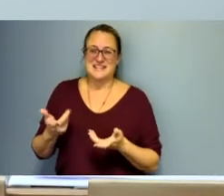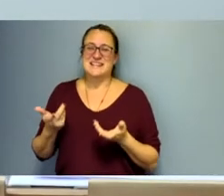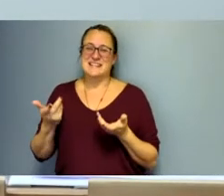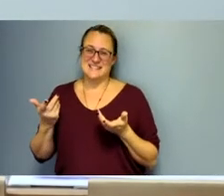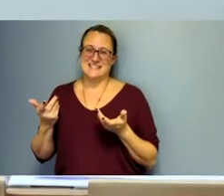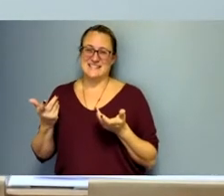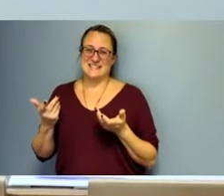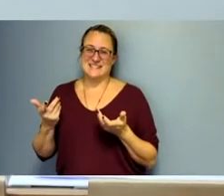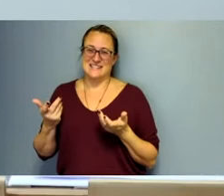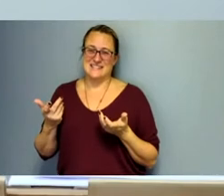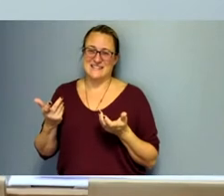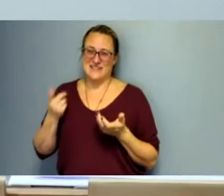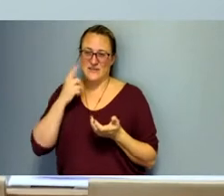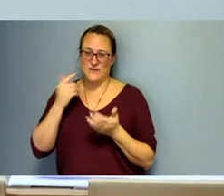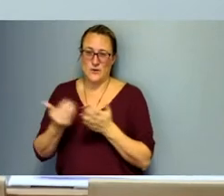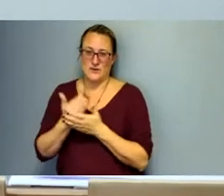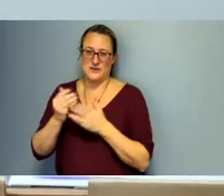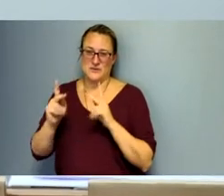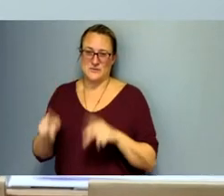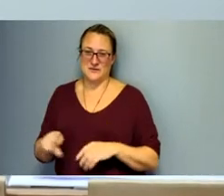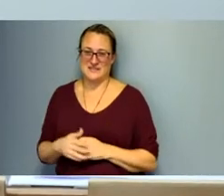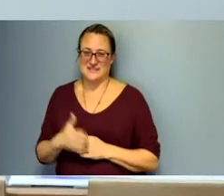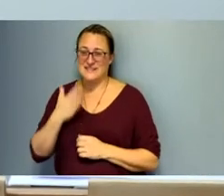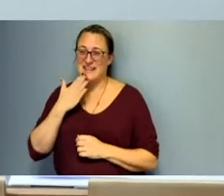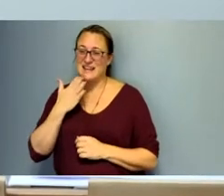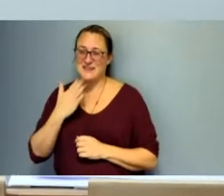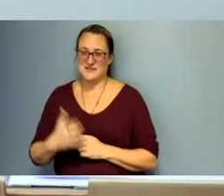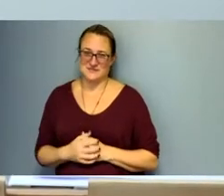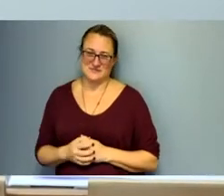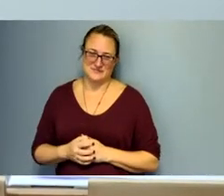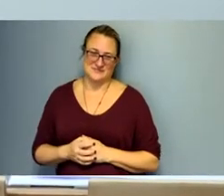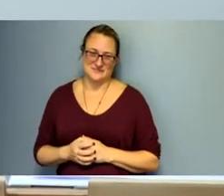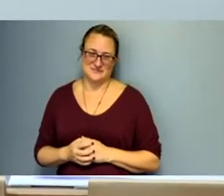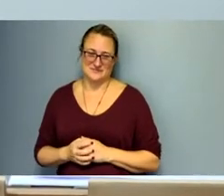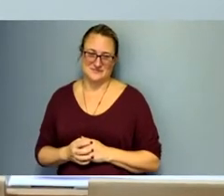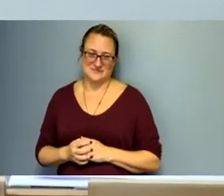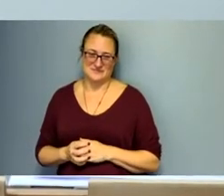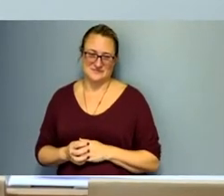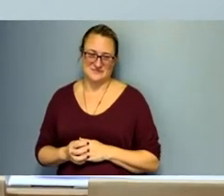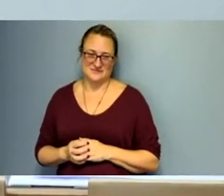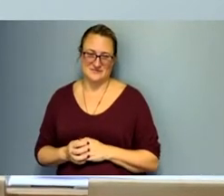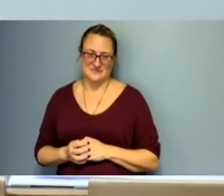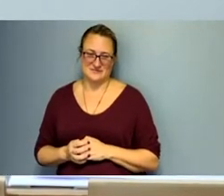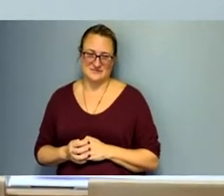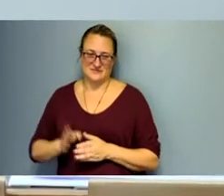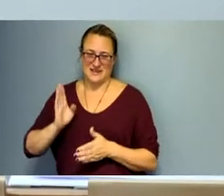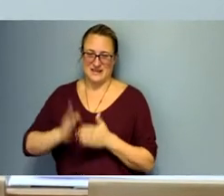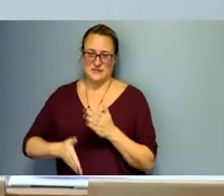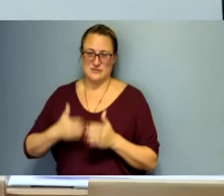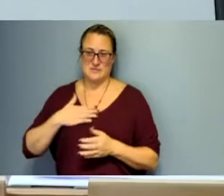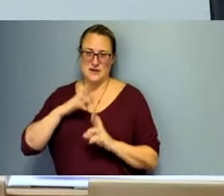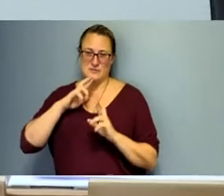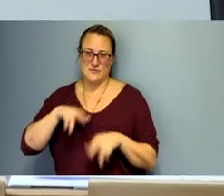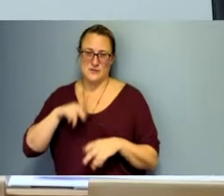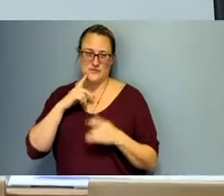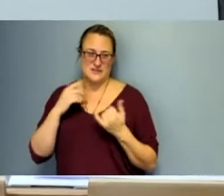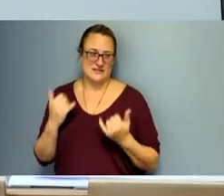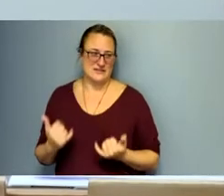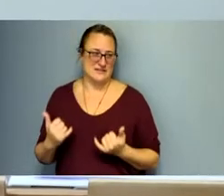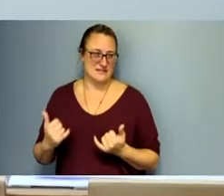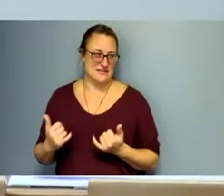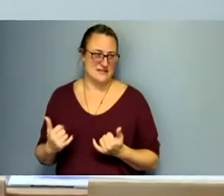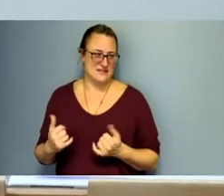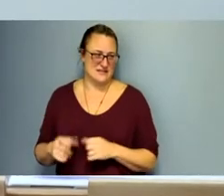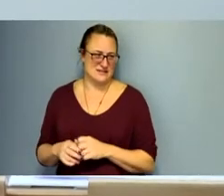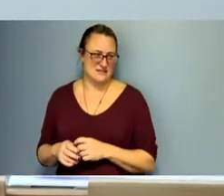comes in for us. So thank you. And that concludes my report for today. Thank